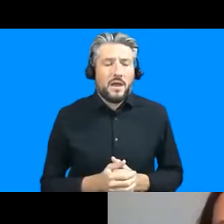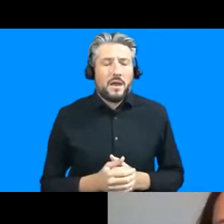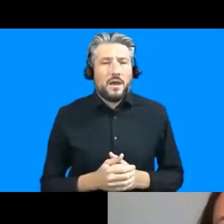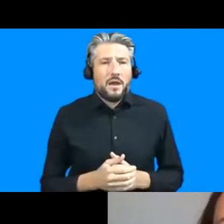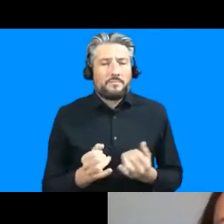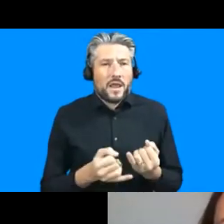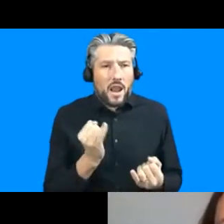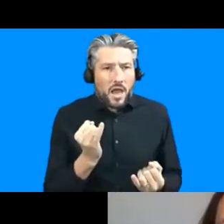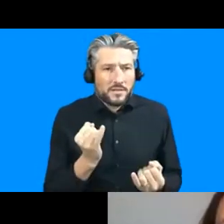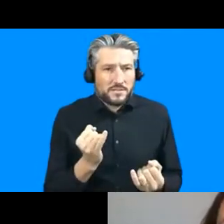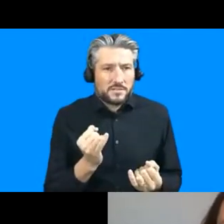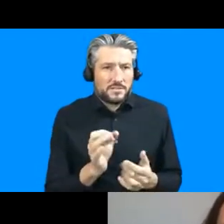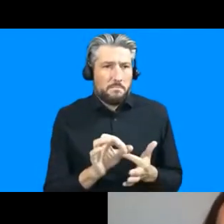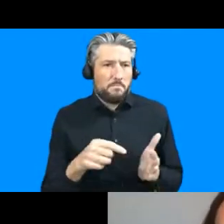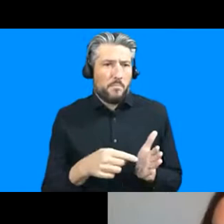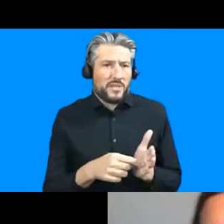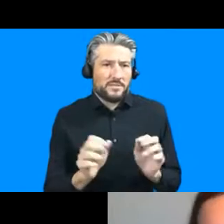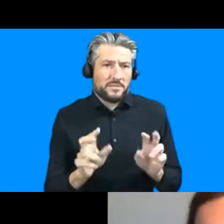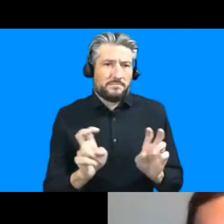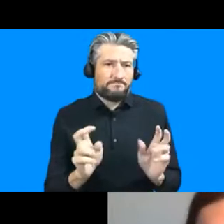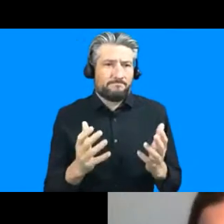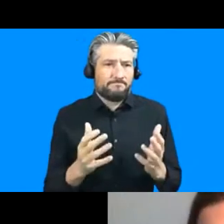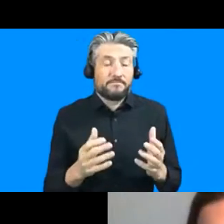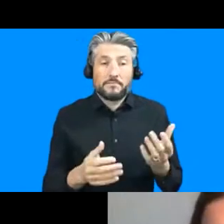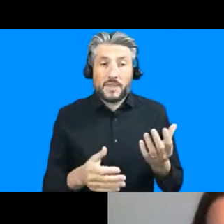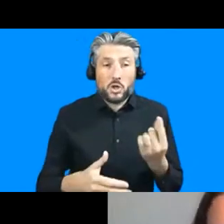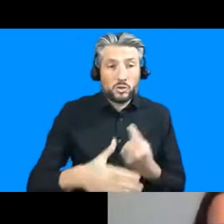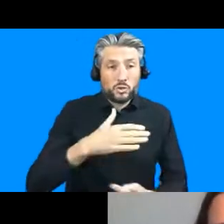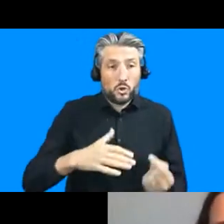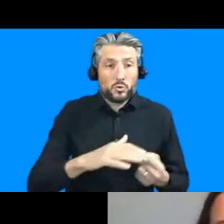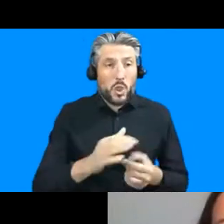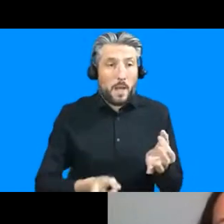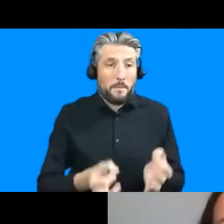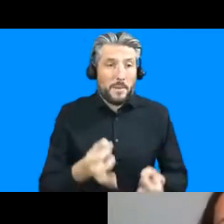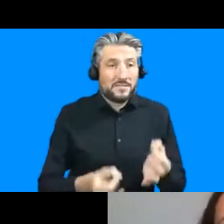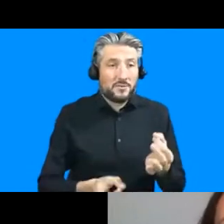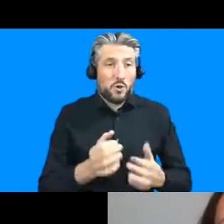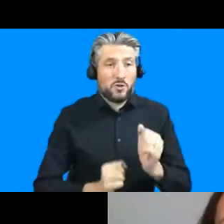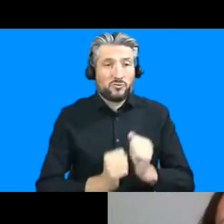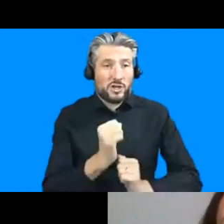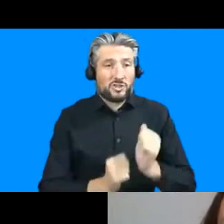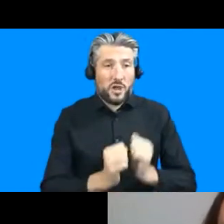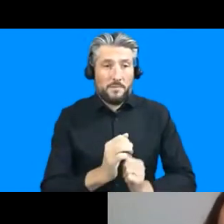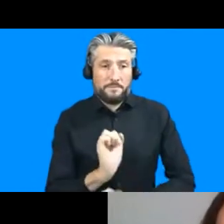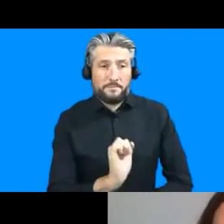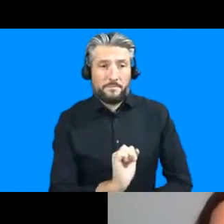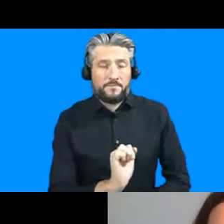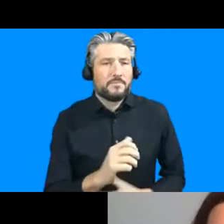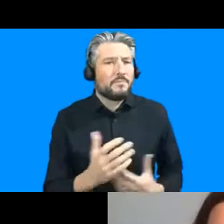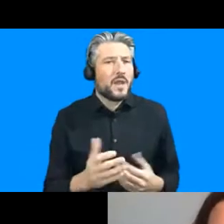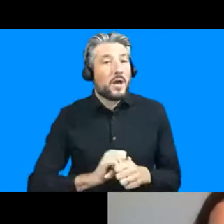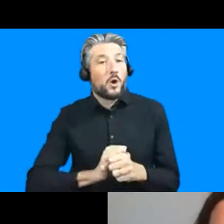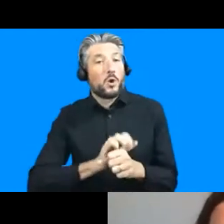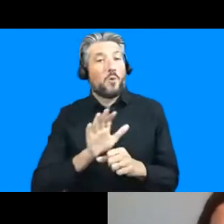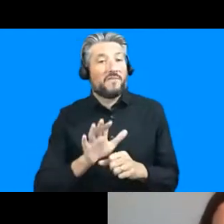something that's often overlooked which is the social and political infrastructure um and so covid like most major